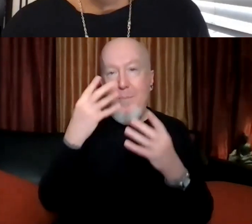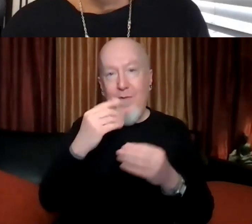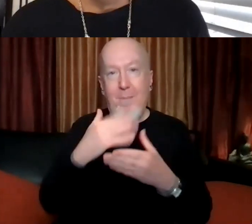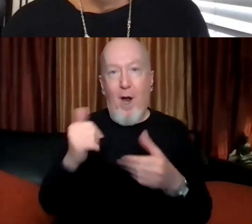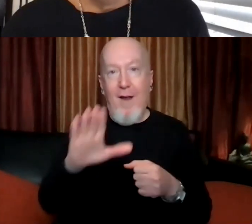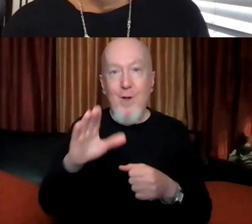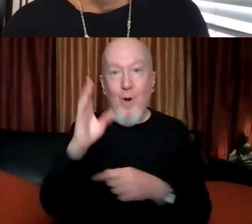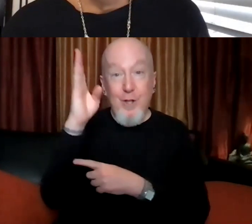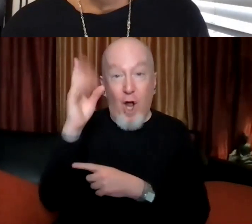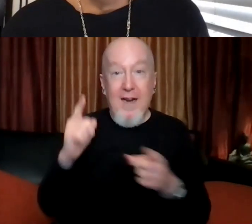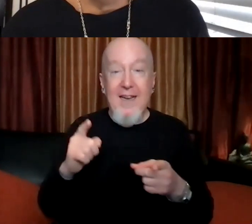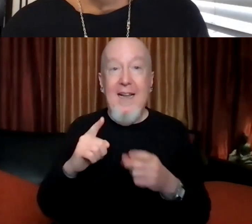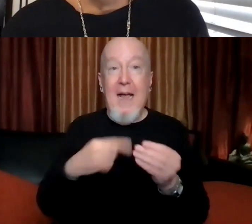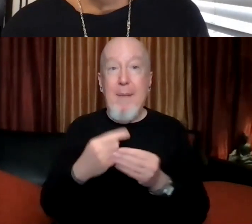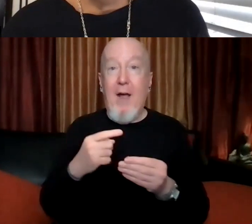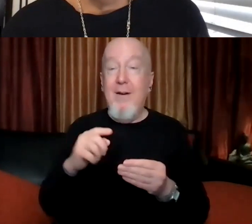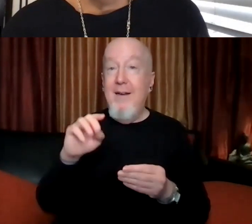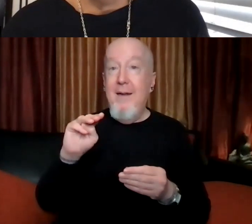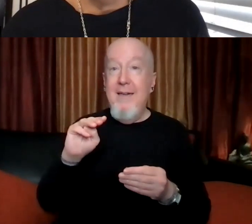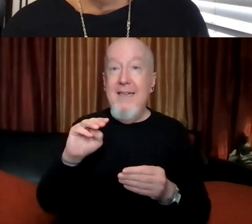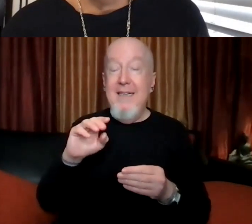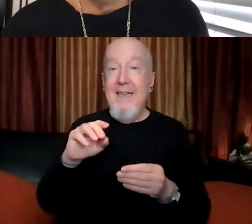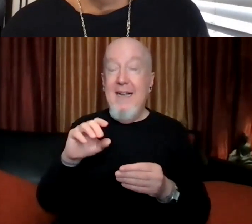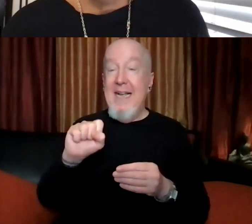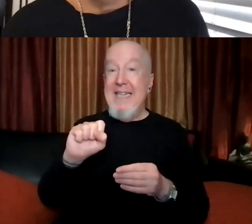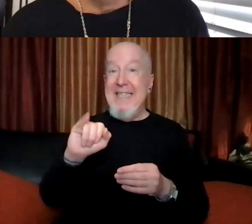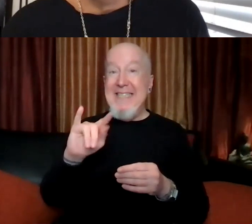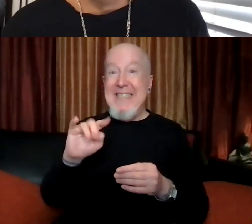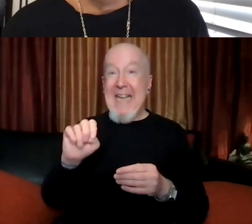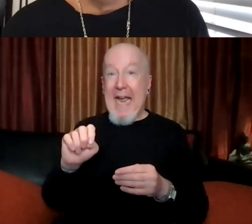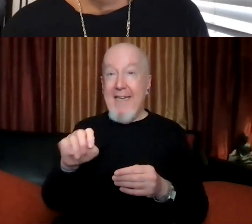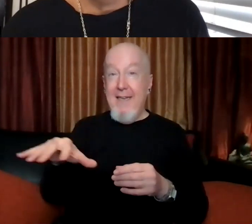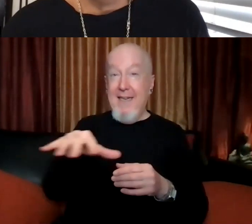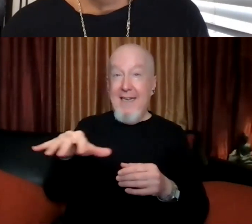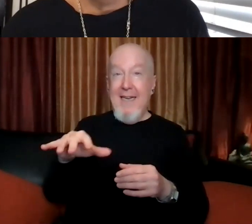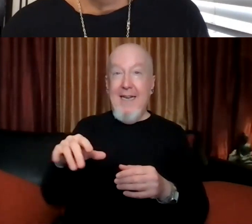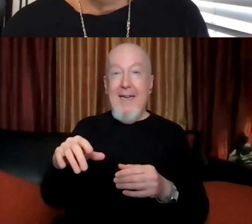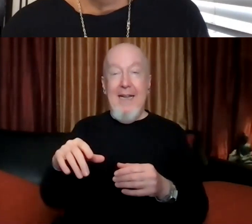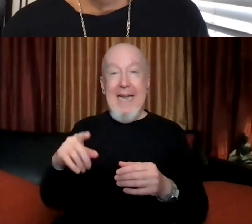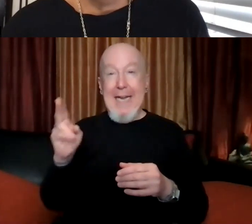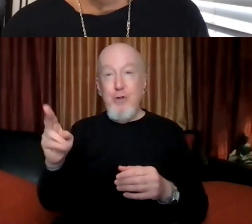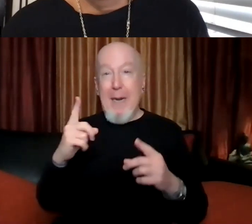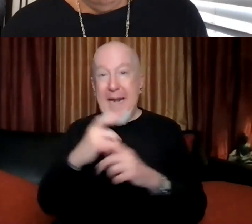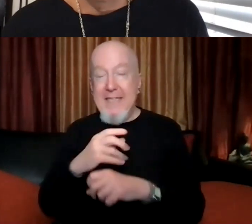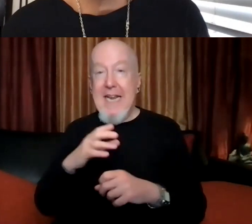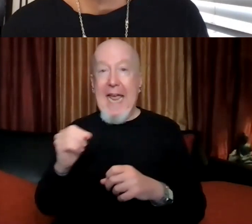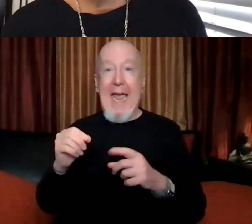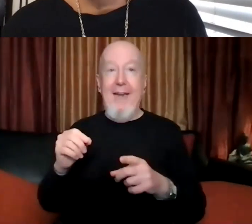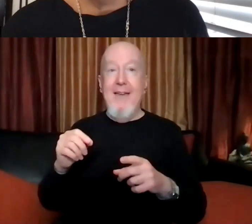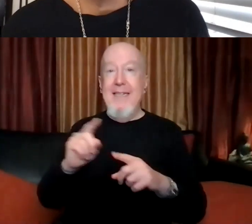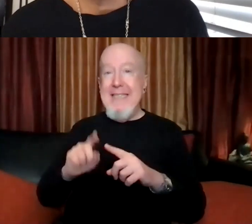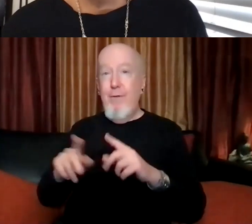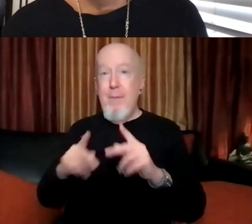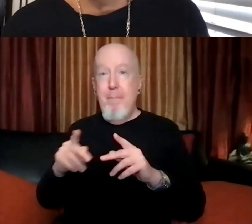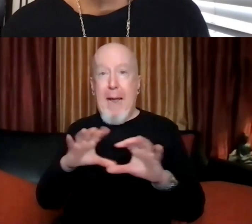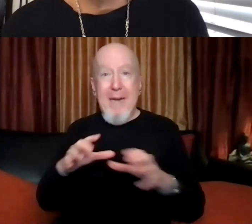the complexity of the missions as sites and the way meaning is produced in those spaces by the different populations who have occupied them, who created